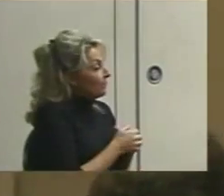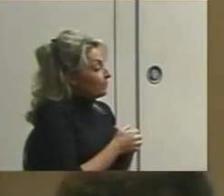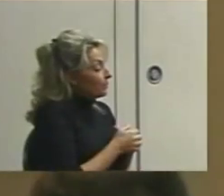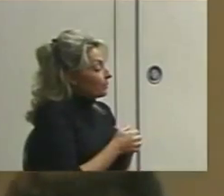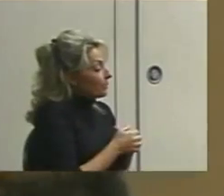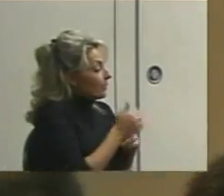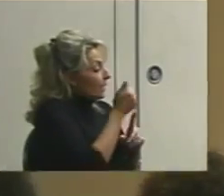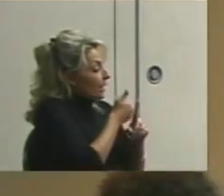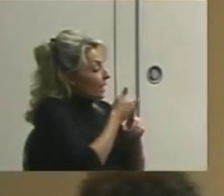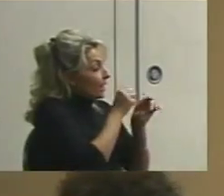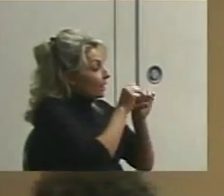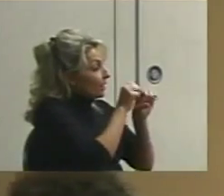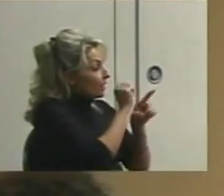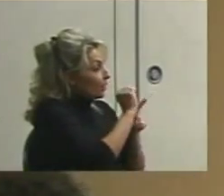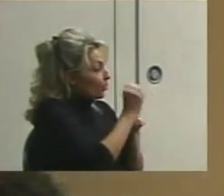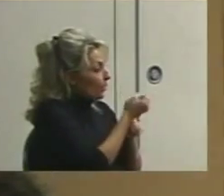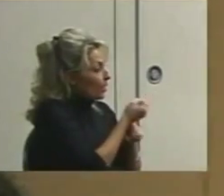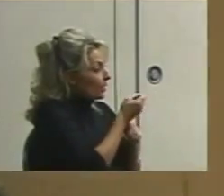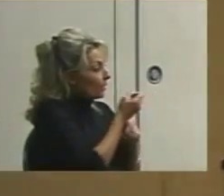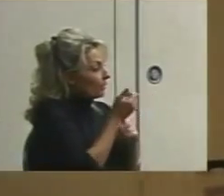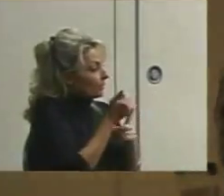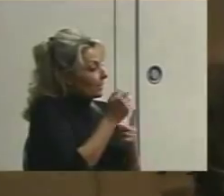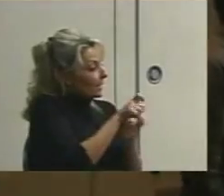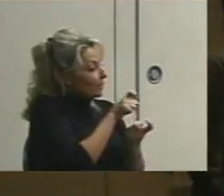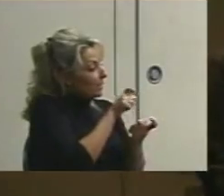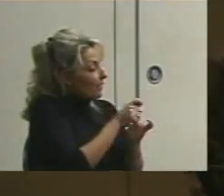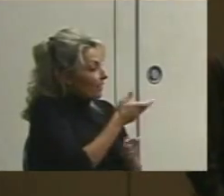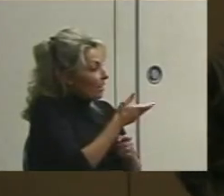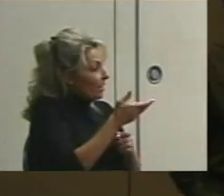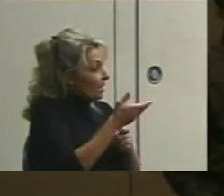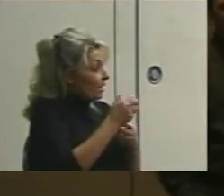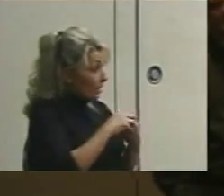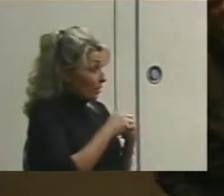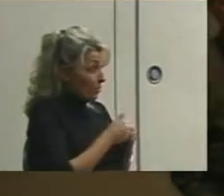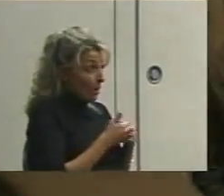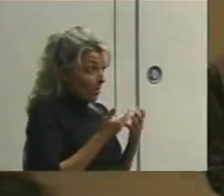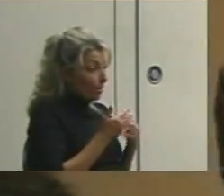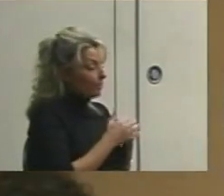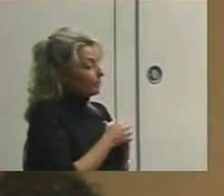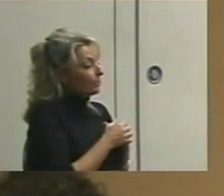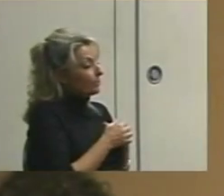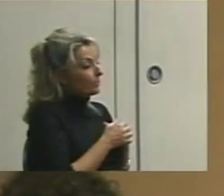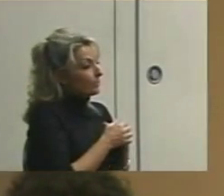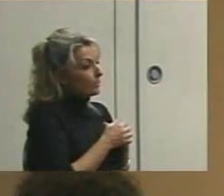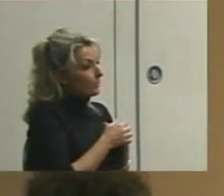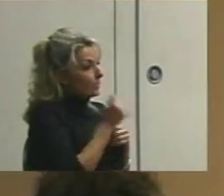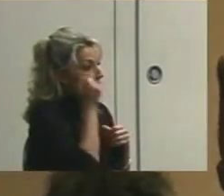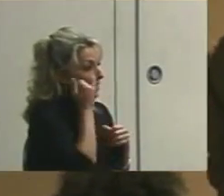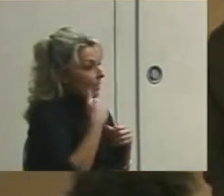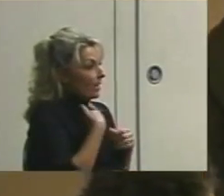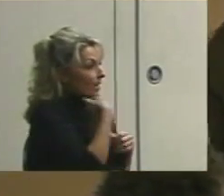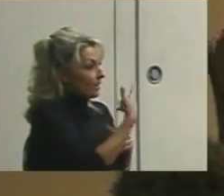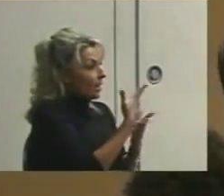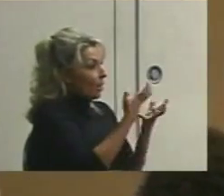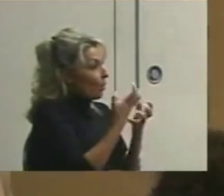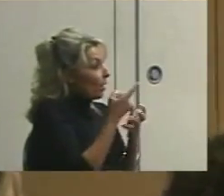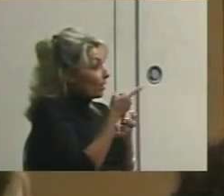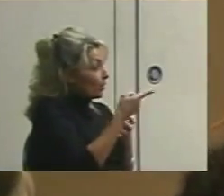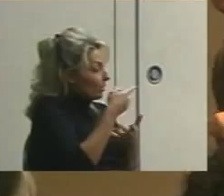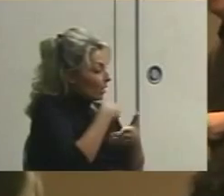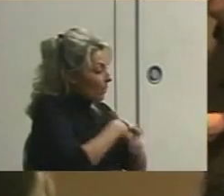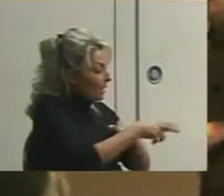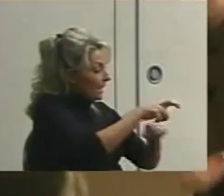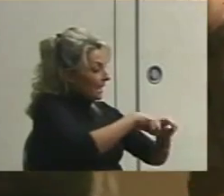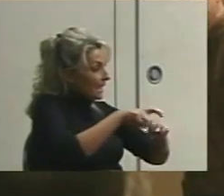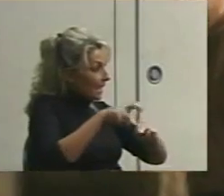But on each one of those, it's a specific thing. The problem is, if I say I want you to come in and sit in